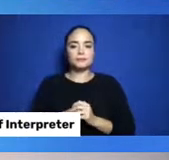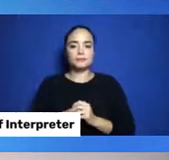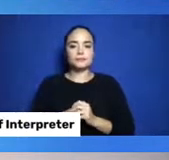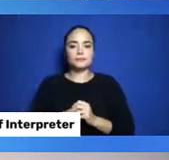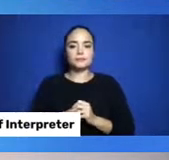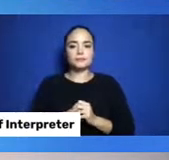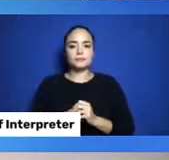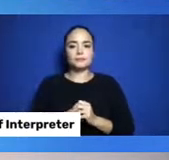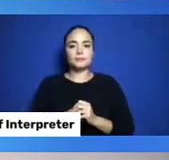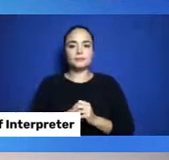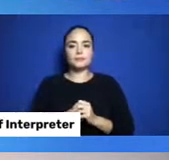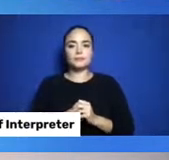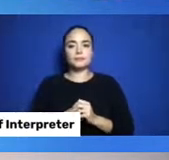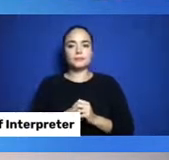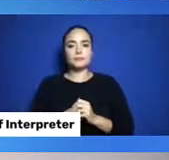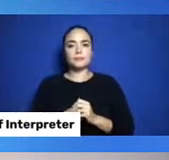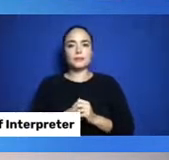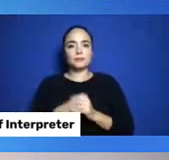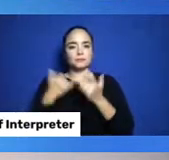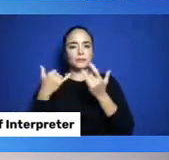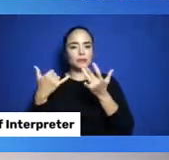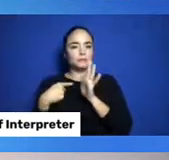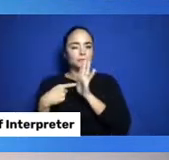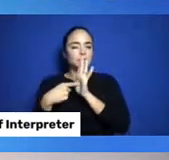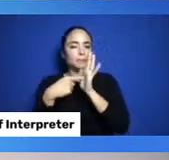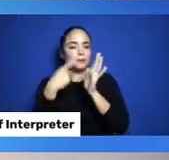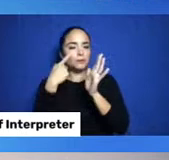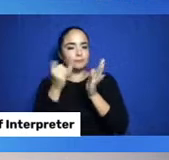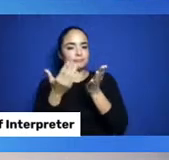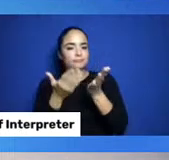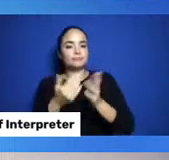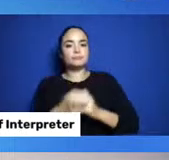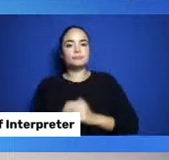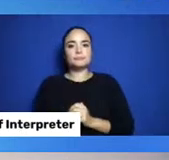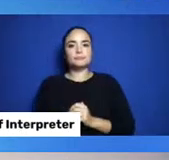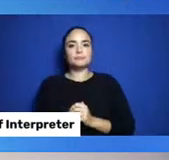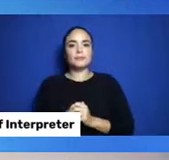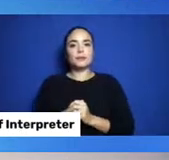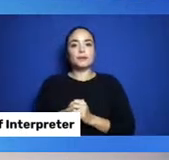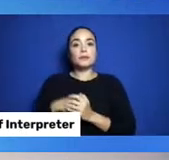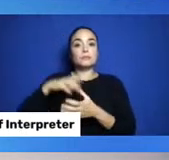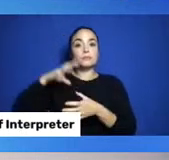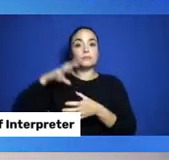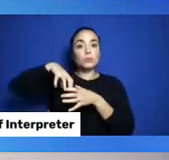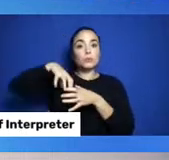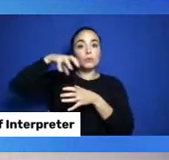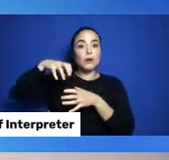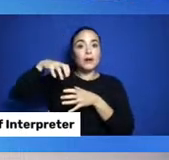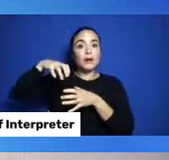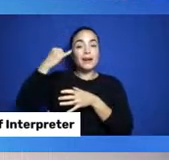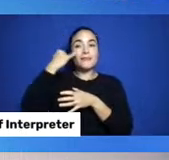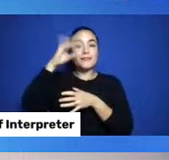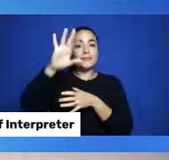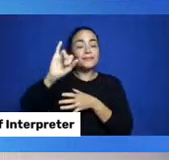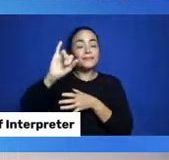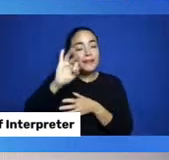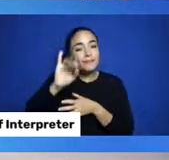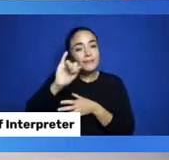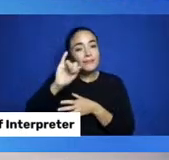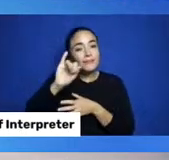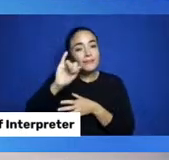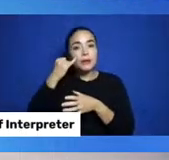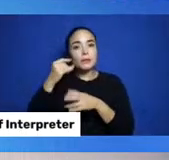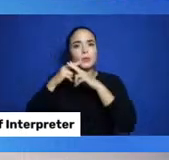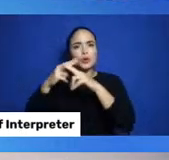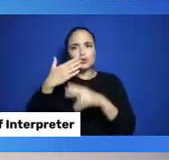example here. The smoke only exits the teepee as long as the teepee has good airflow. Well, in the